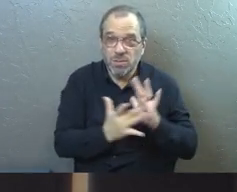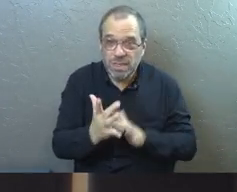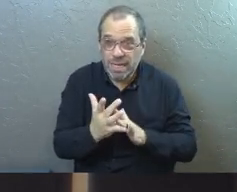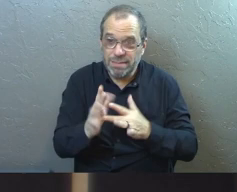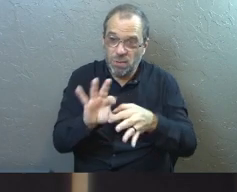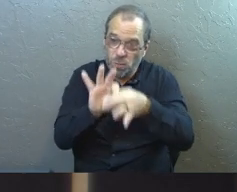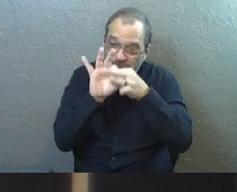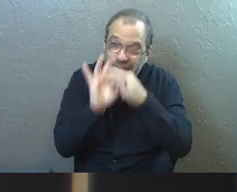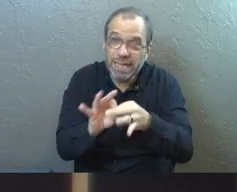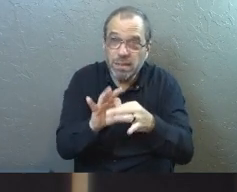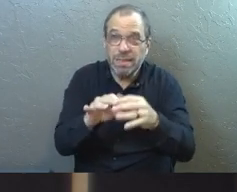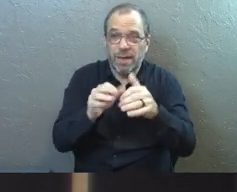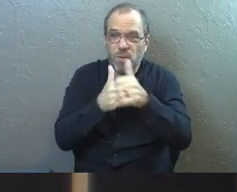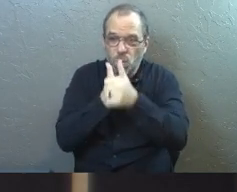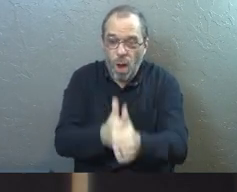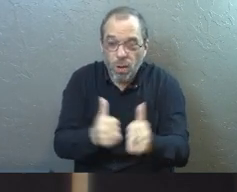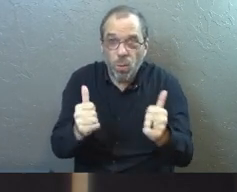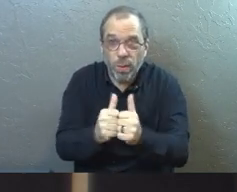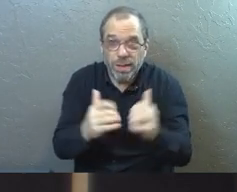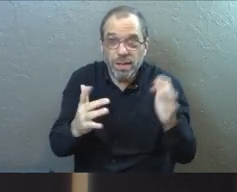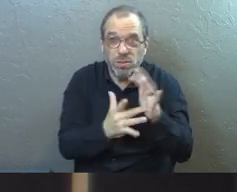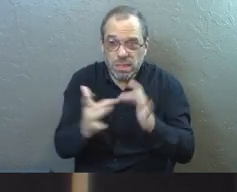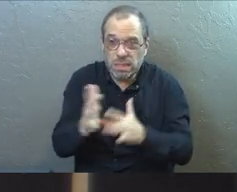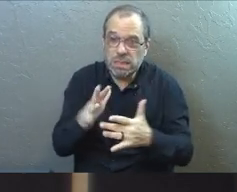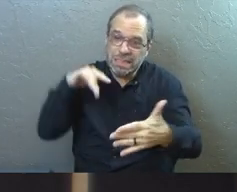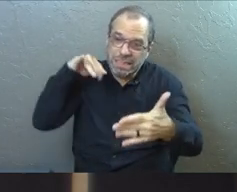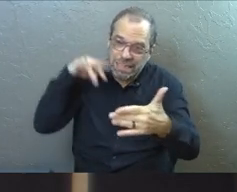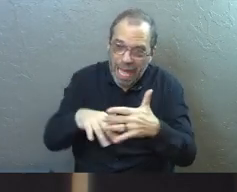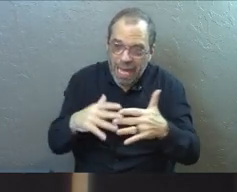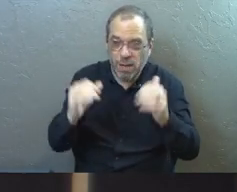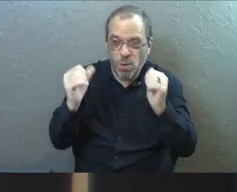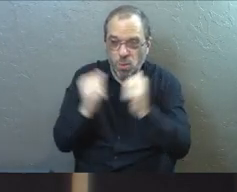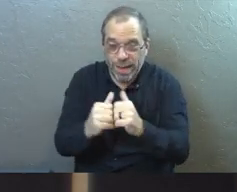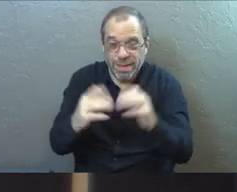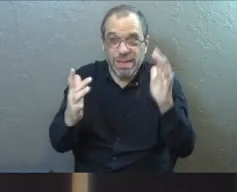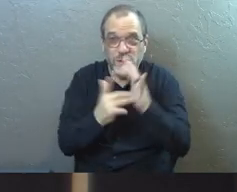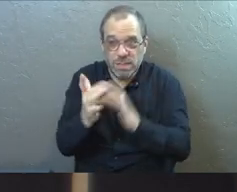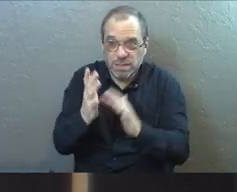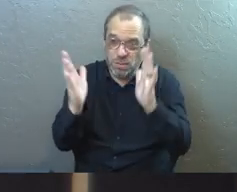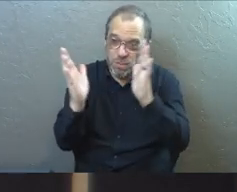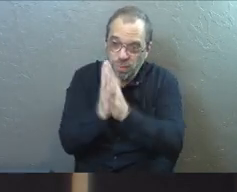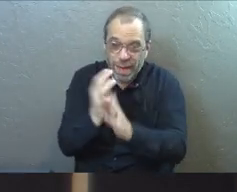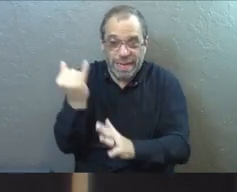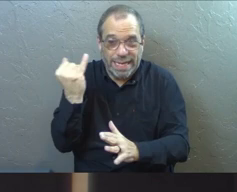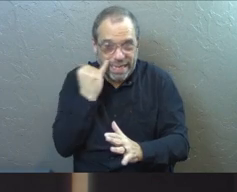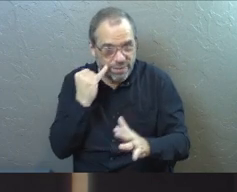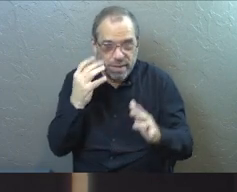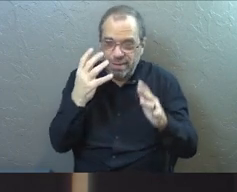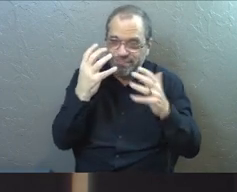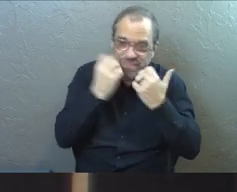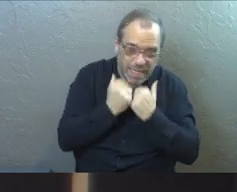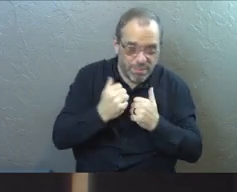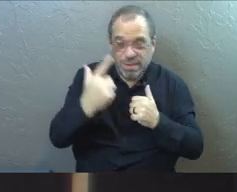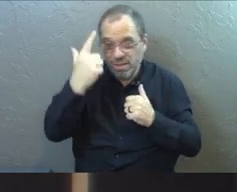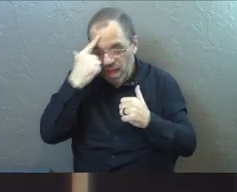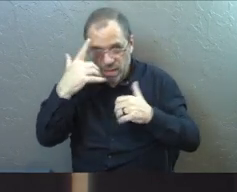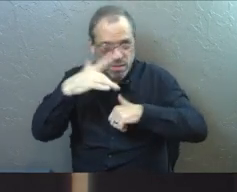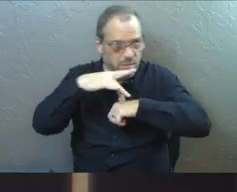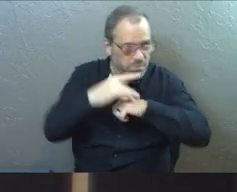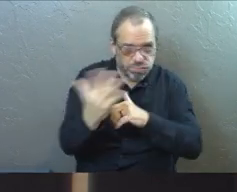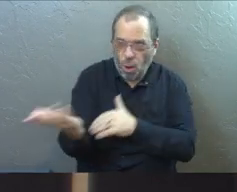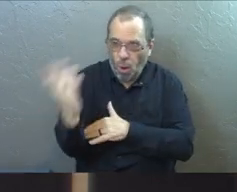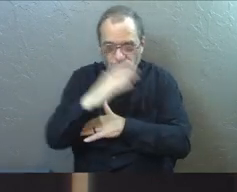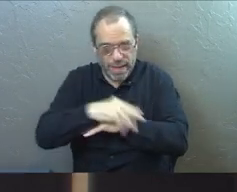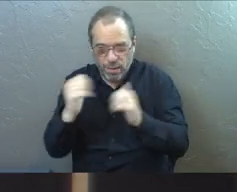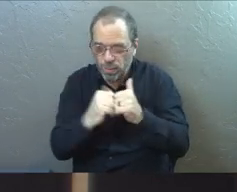you're close, if you walk with me, if you study, if you're with me, if you pray, if you keep me, you know, in your thoughts, if you're